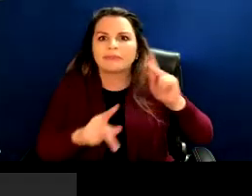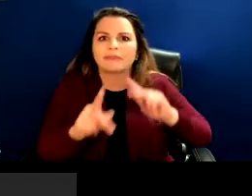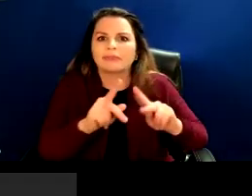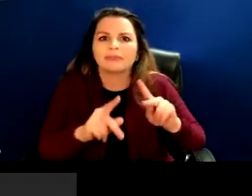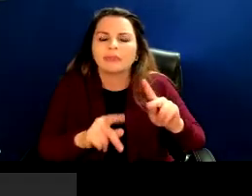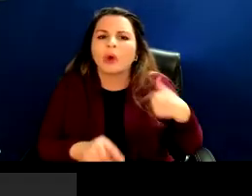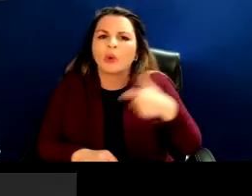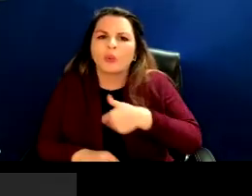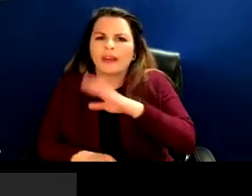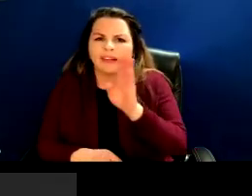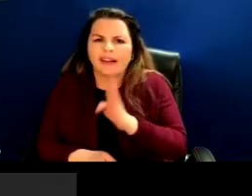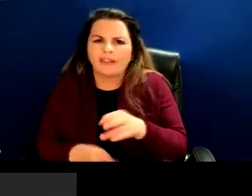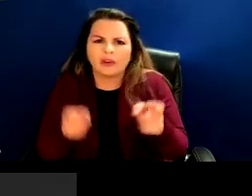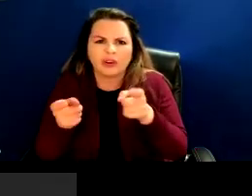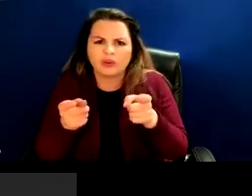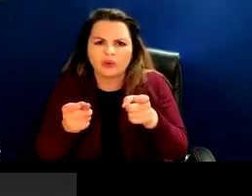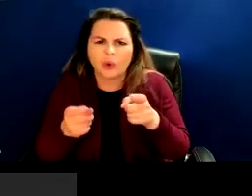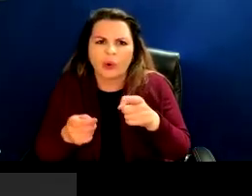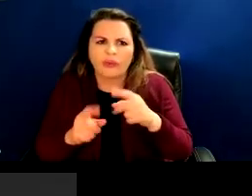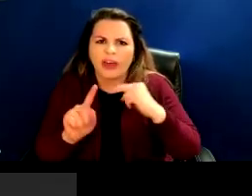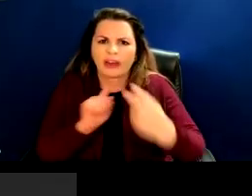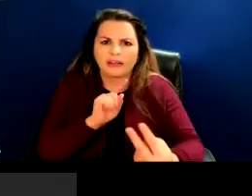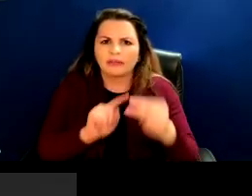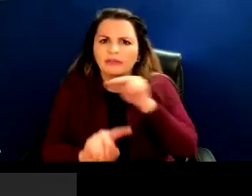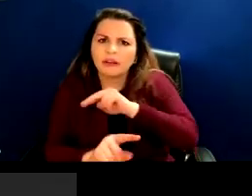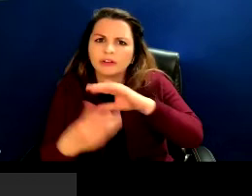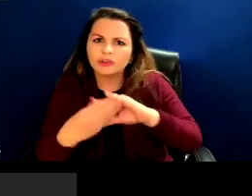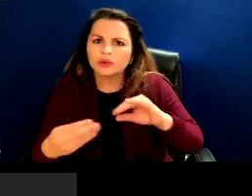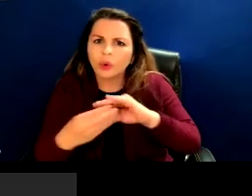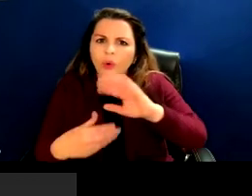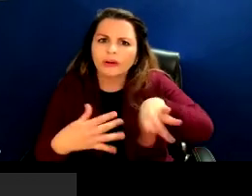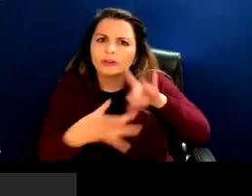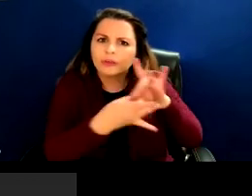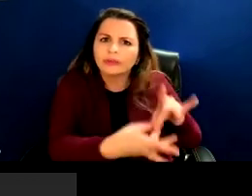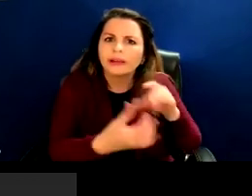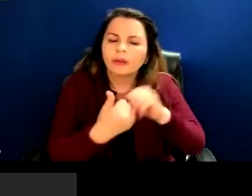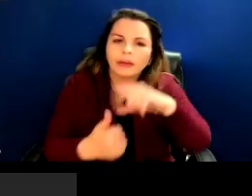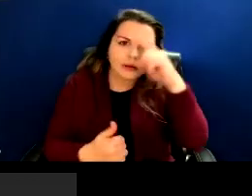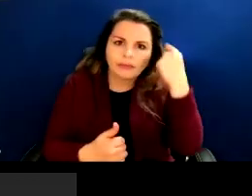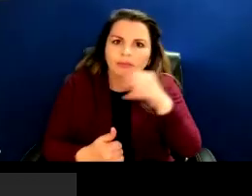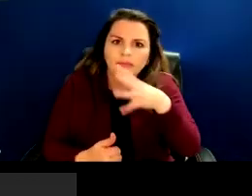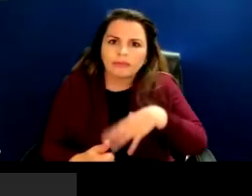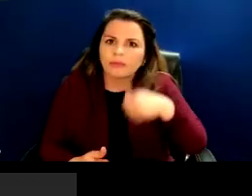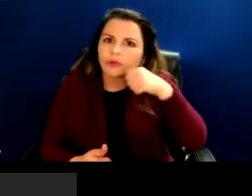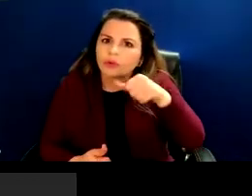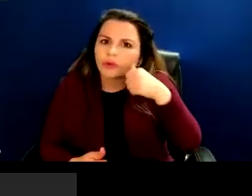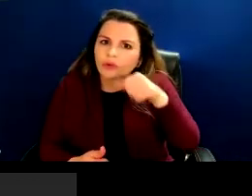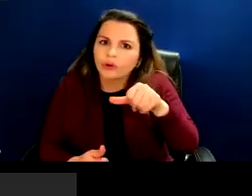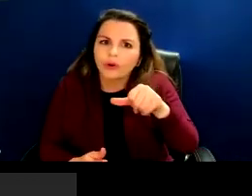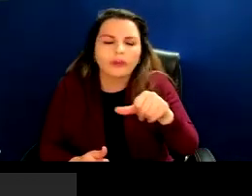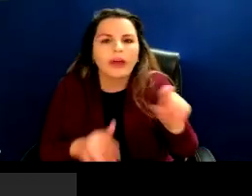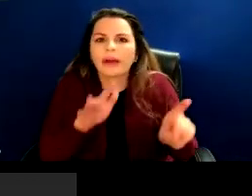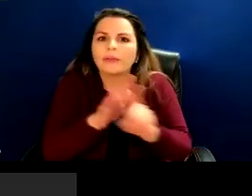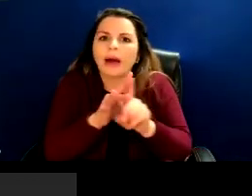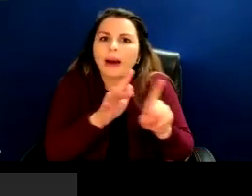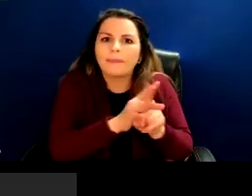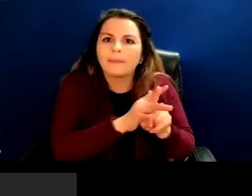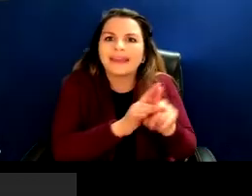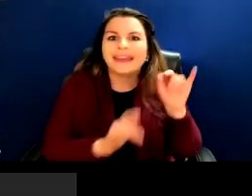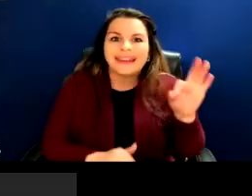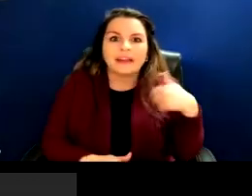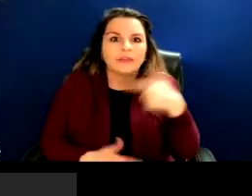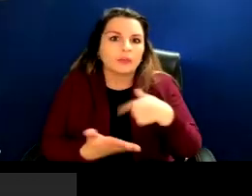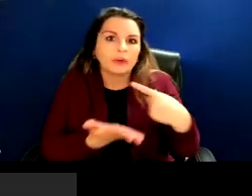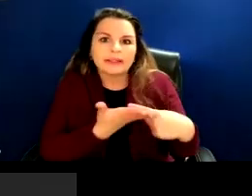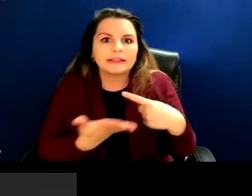never be able to control the narratives about black women and girls that are arrived at if we're just